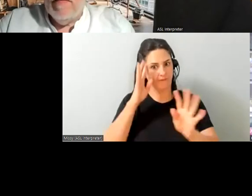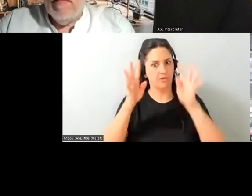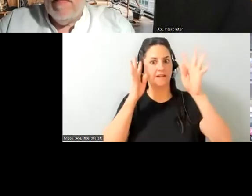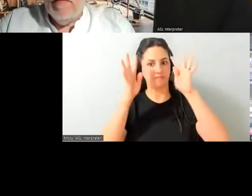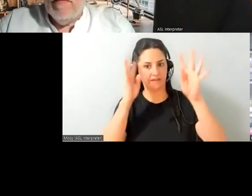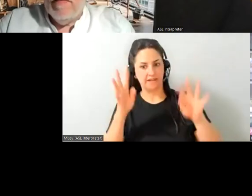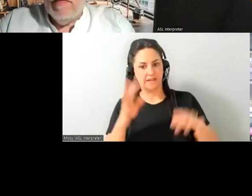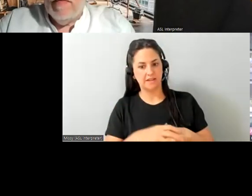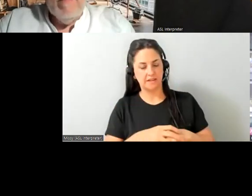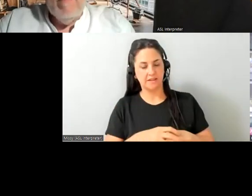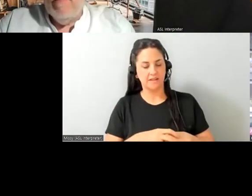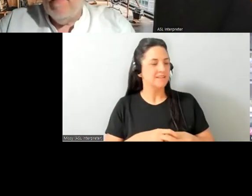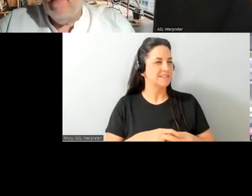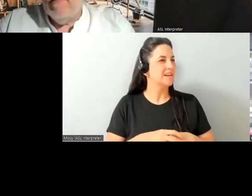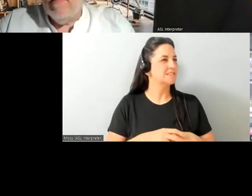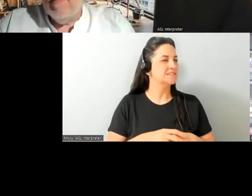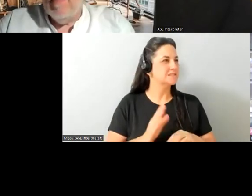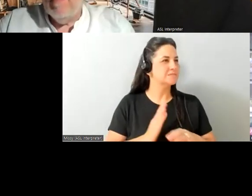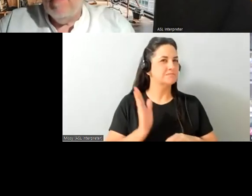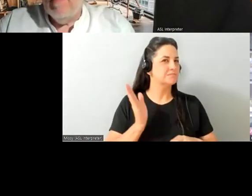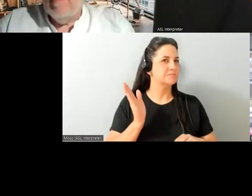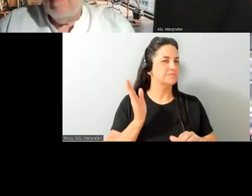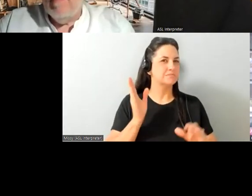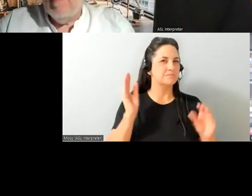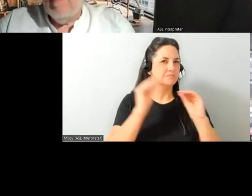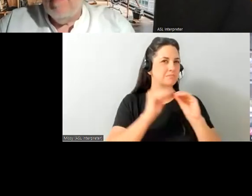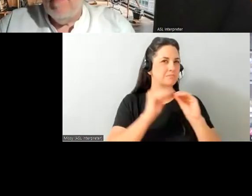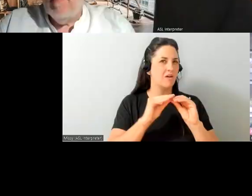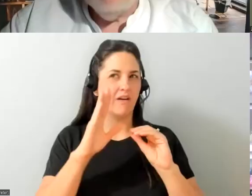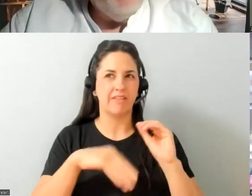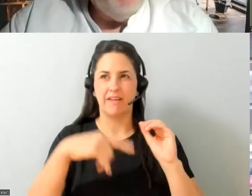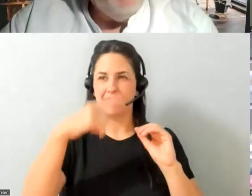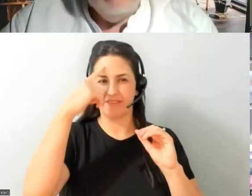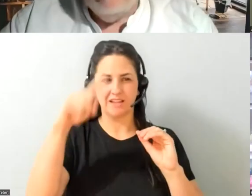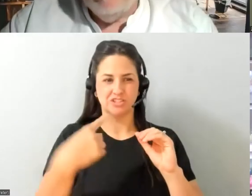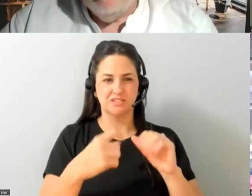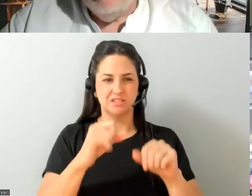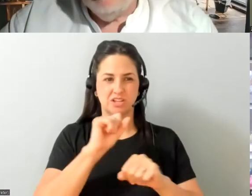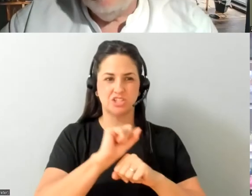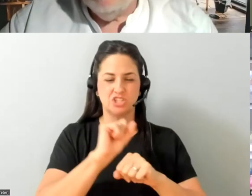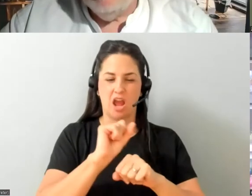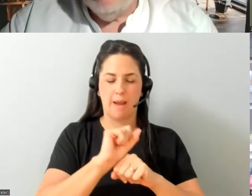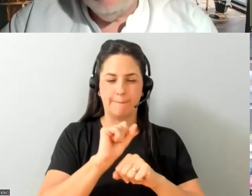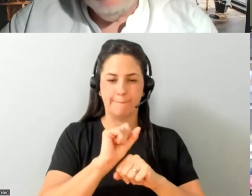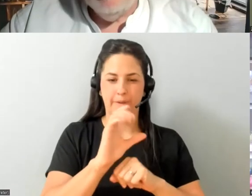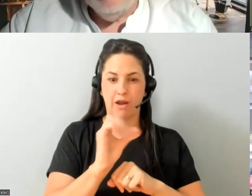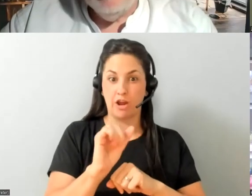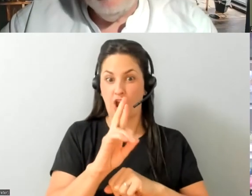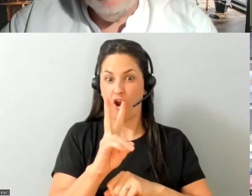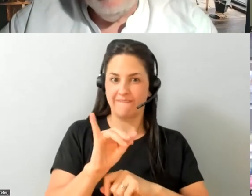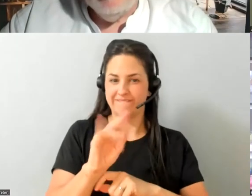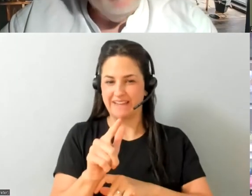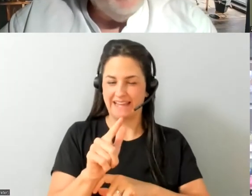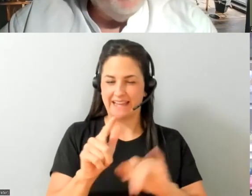it's gone beyond uh kind of what i would we would have called job carving uh in the past and now it's more like